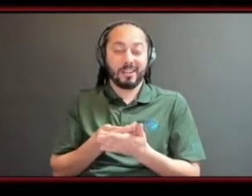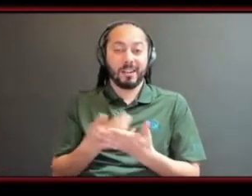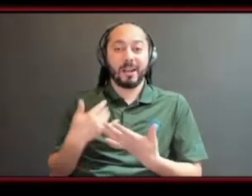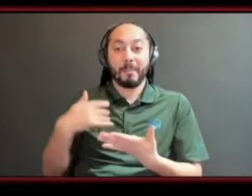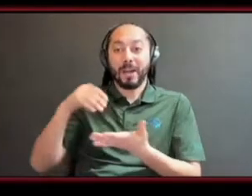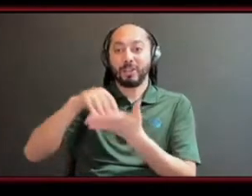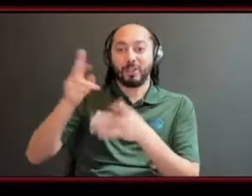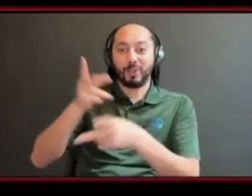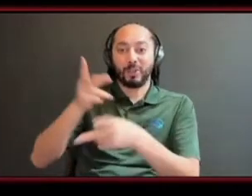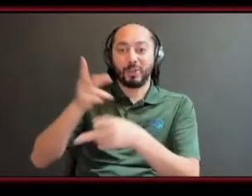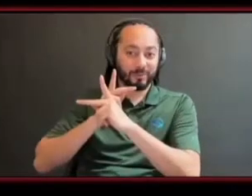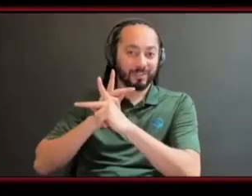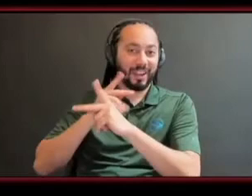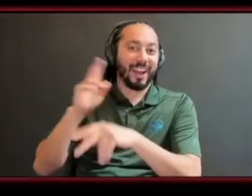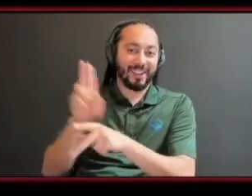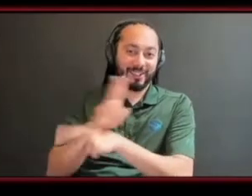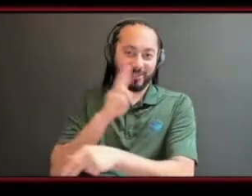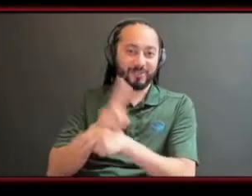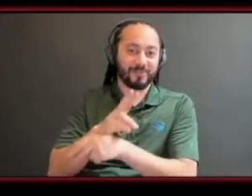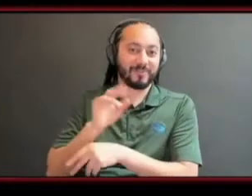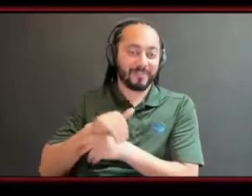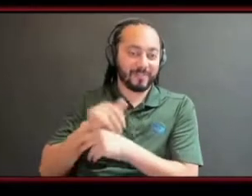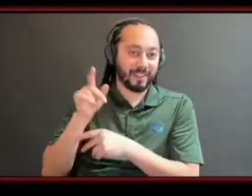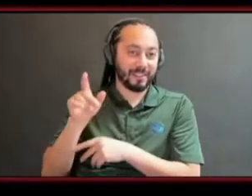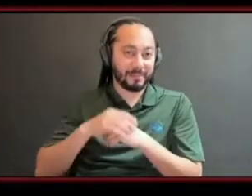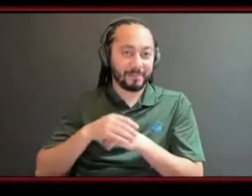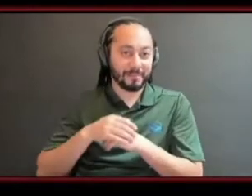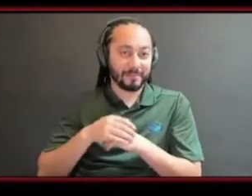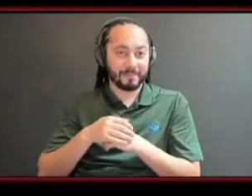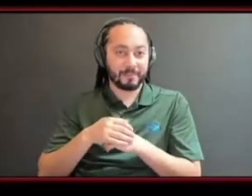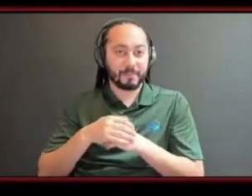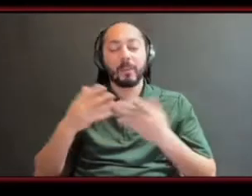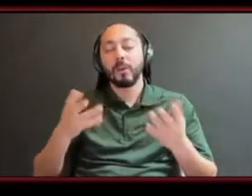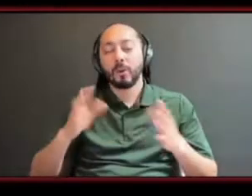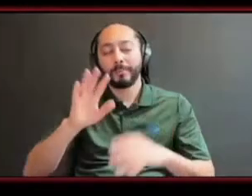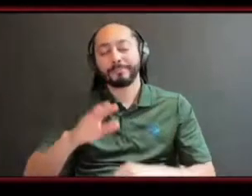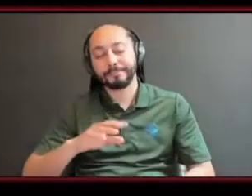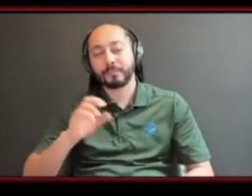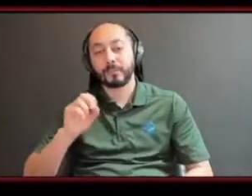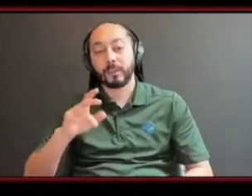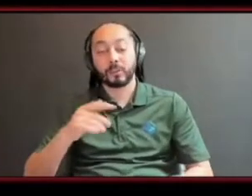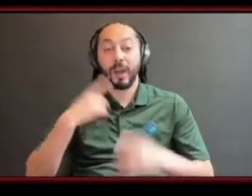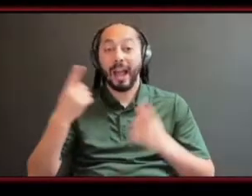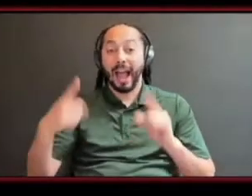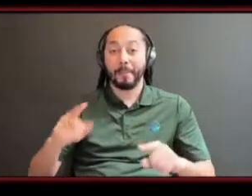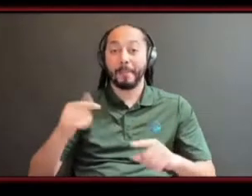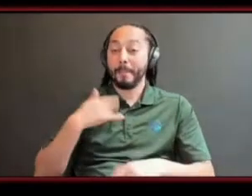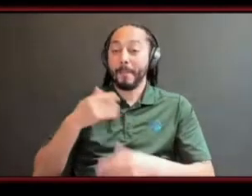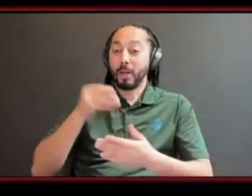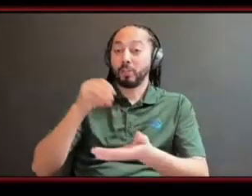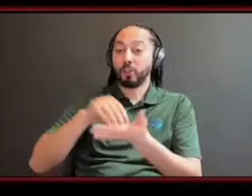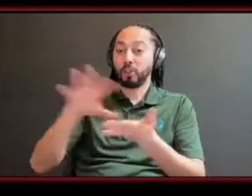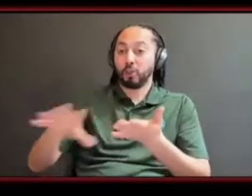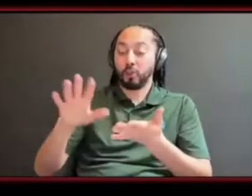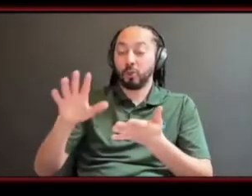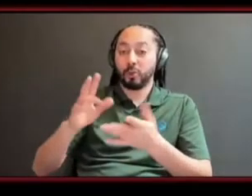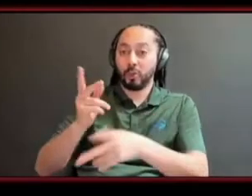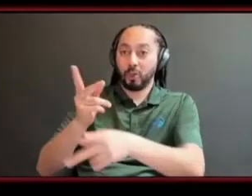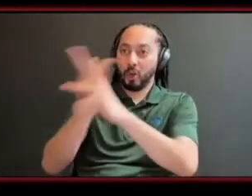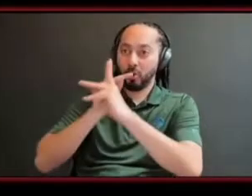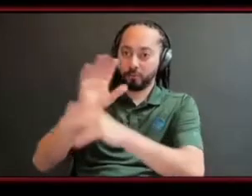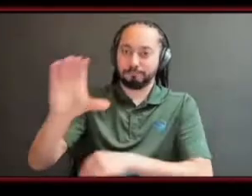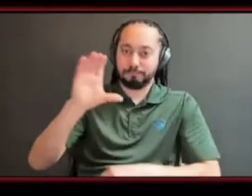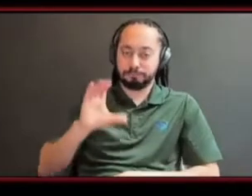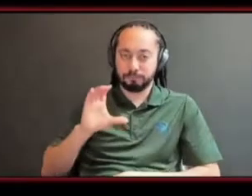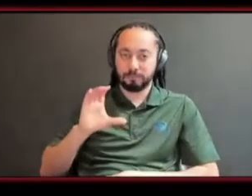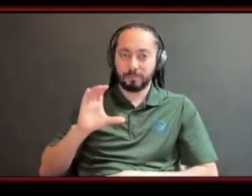and then like friends so like when because so when i first invested my student loans i'm like boom i take these student loans i'll be able to put it